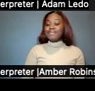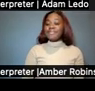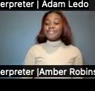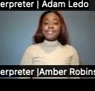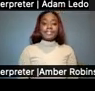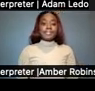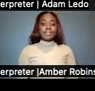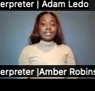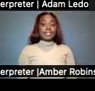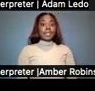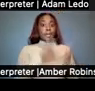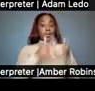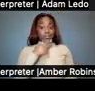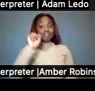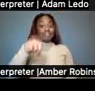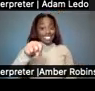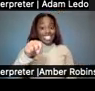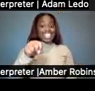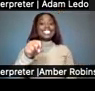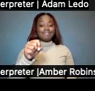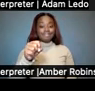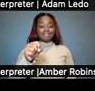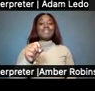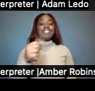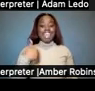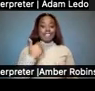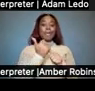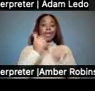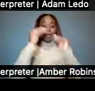Someone says yes, their child has a, a, a paraprofessional.